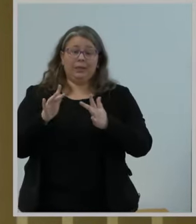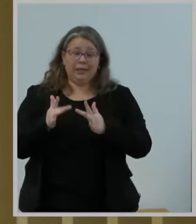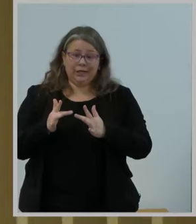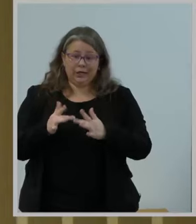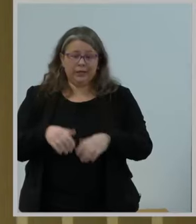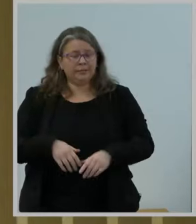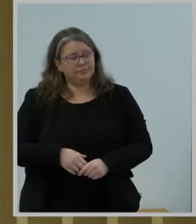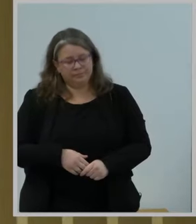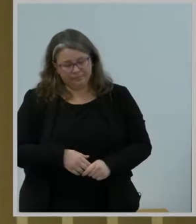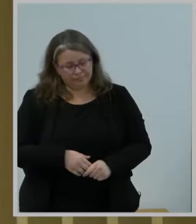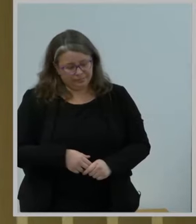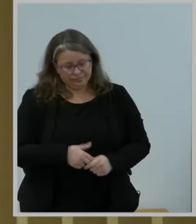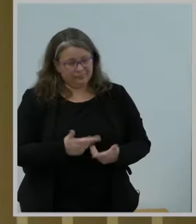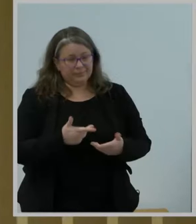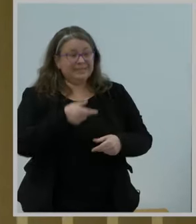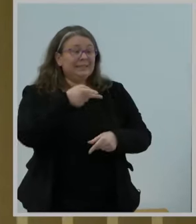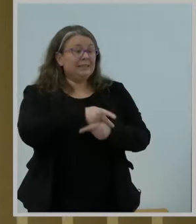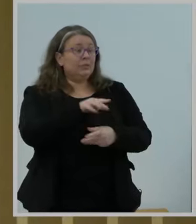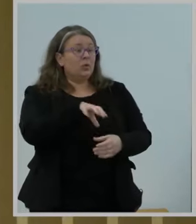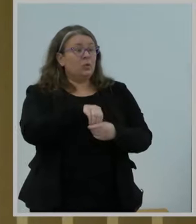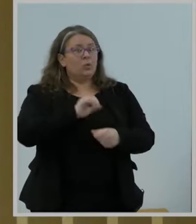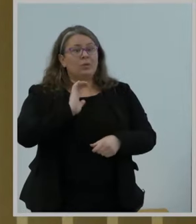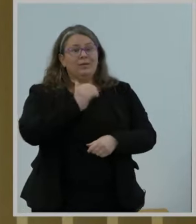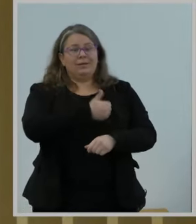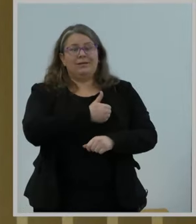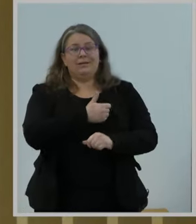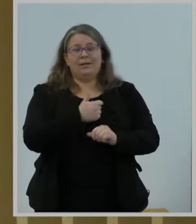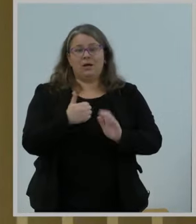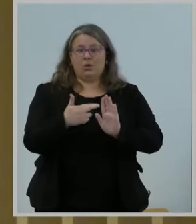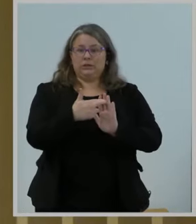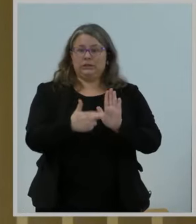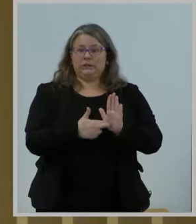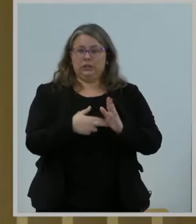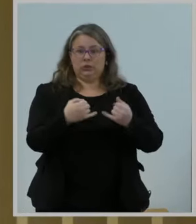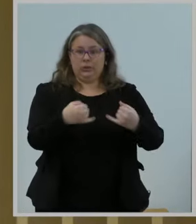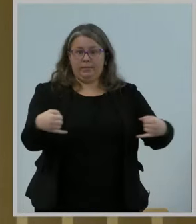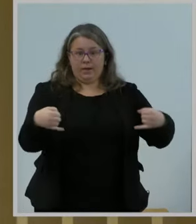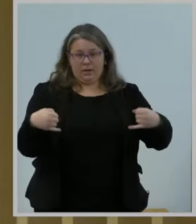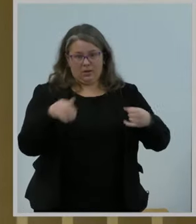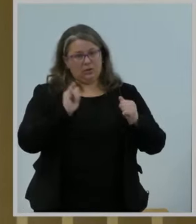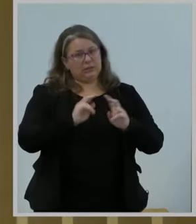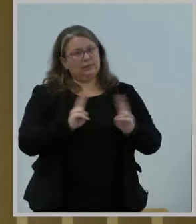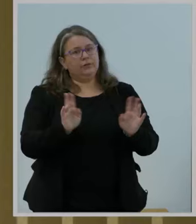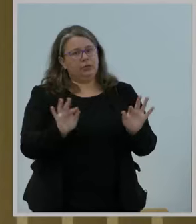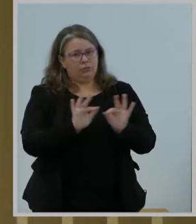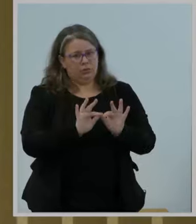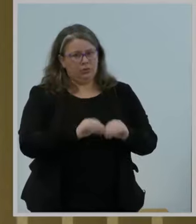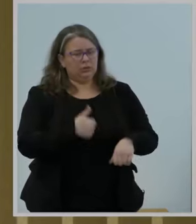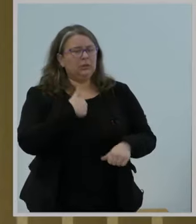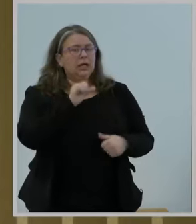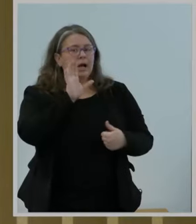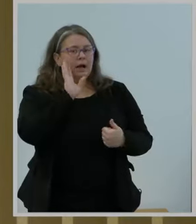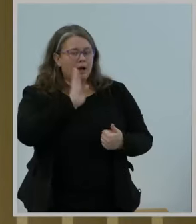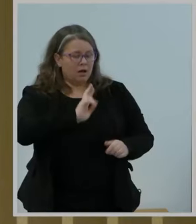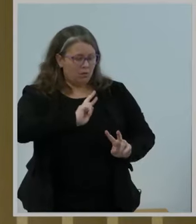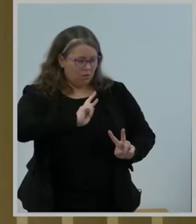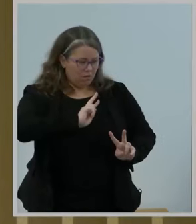of course, is extremely important to me. I'm going to take a close look at the record that develops.